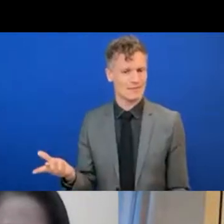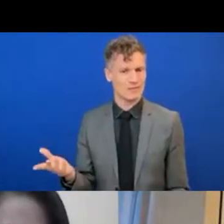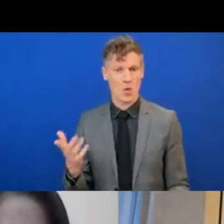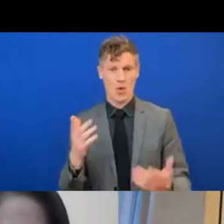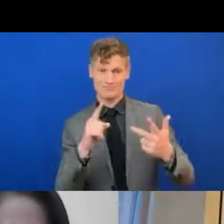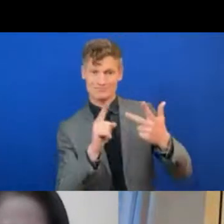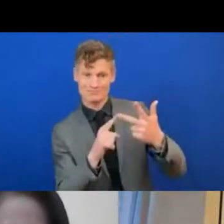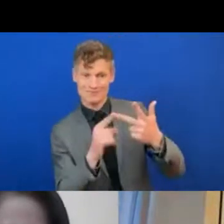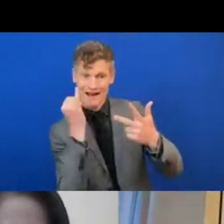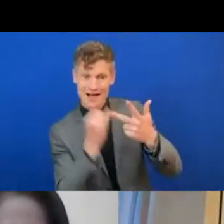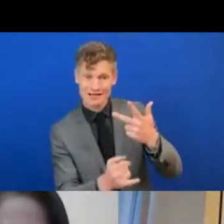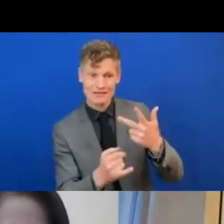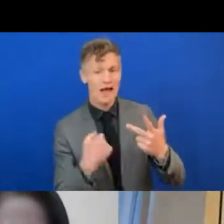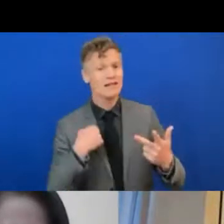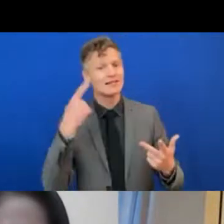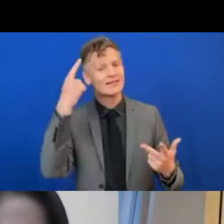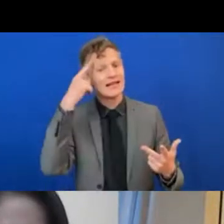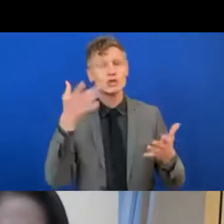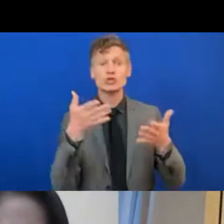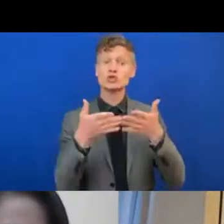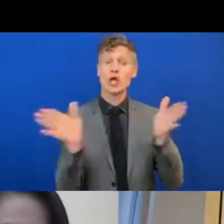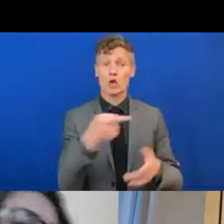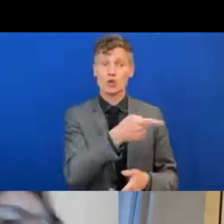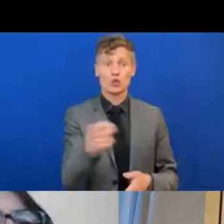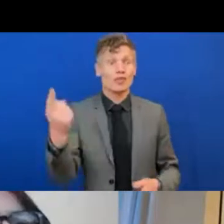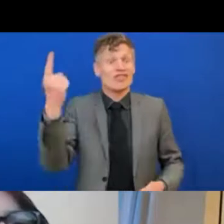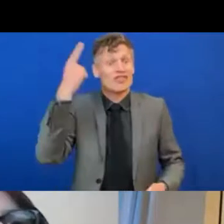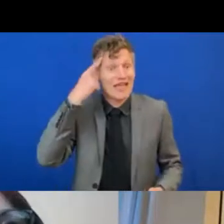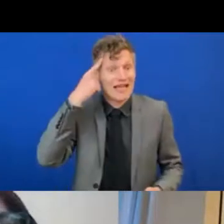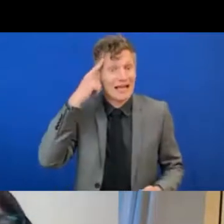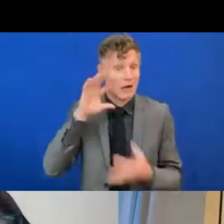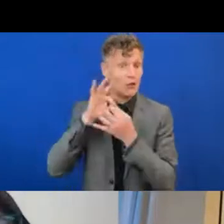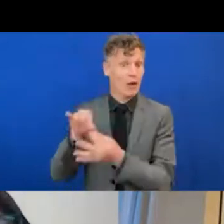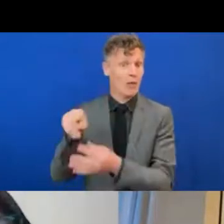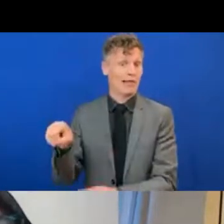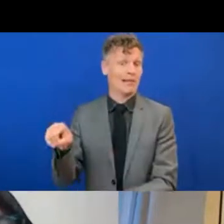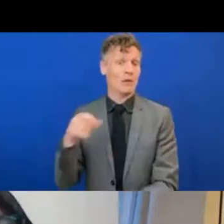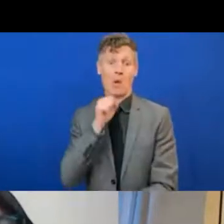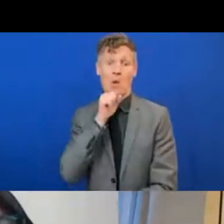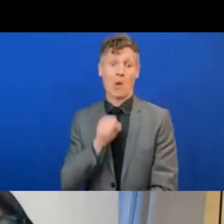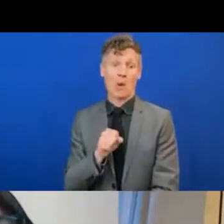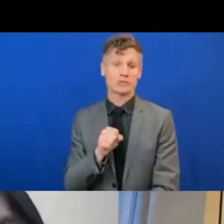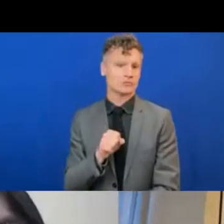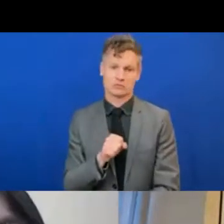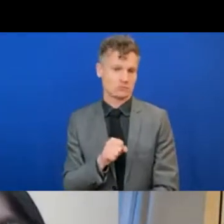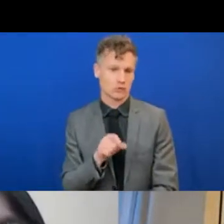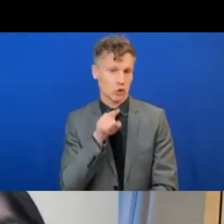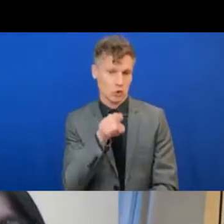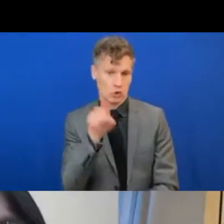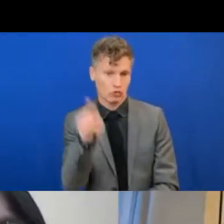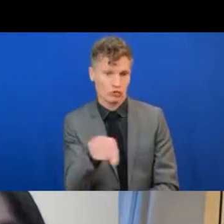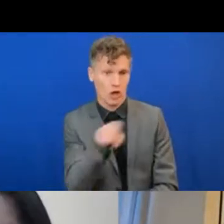thought about older people is wrong. You know, older people come in many different forms and sizes.